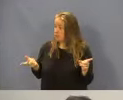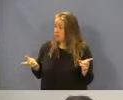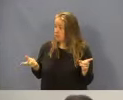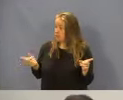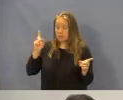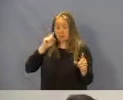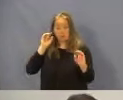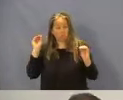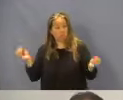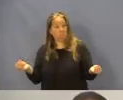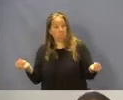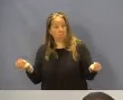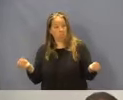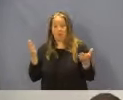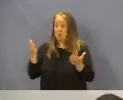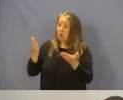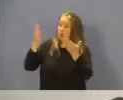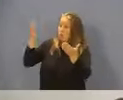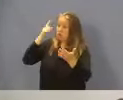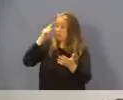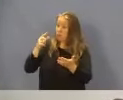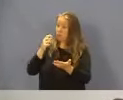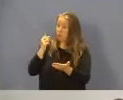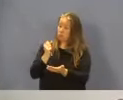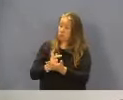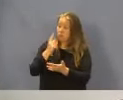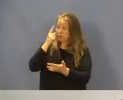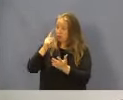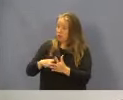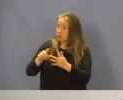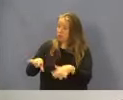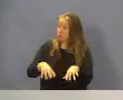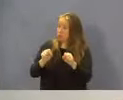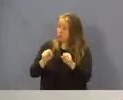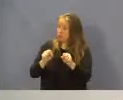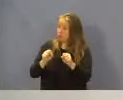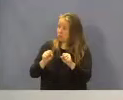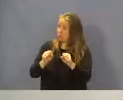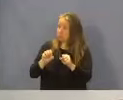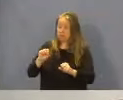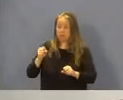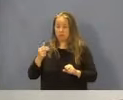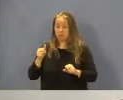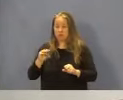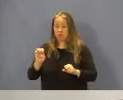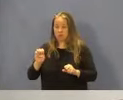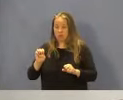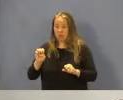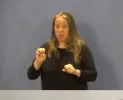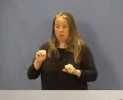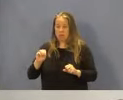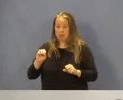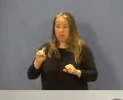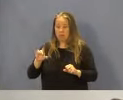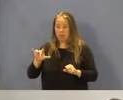Hearing none, is there a motion for approval for initial adoption? Shane Momley motions for approval. Shane